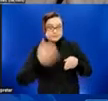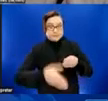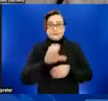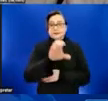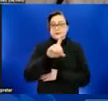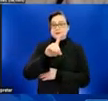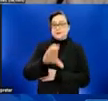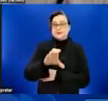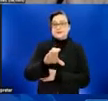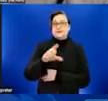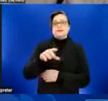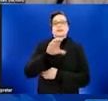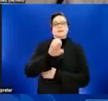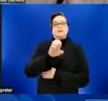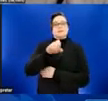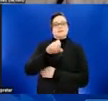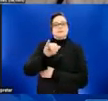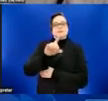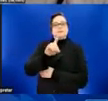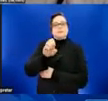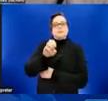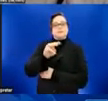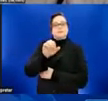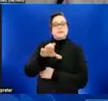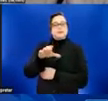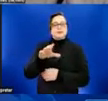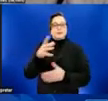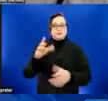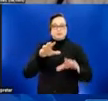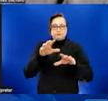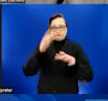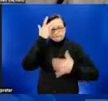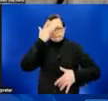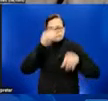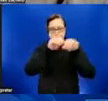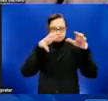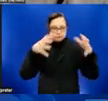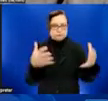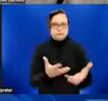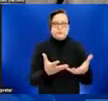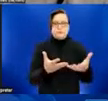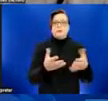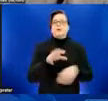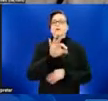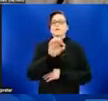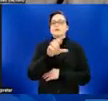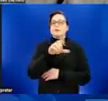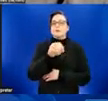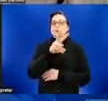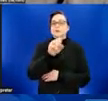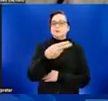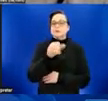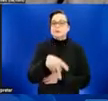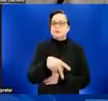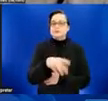Fellowship in the Pox Virus and Rabies Branch. Dr. Schrote obtained her Master's of Science in Public Health